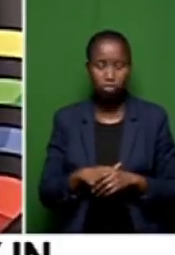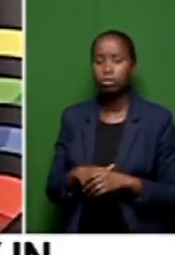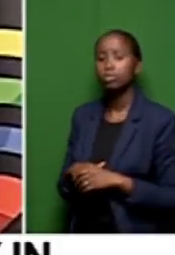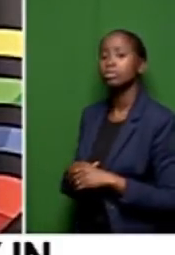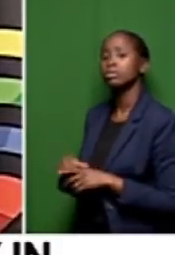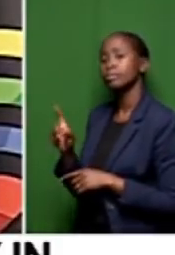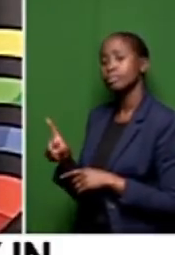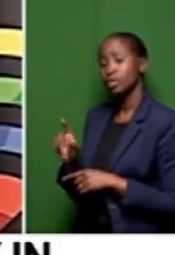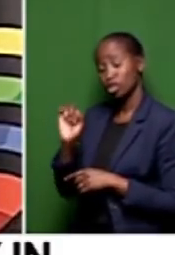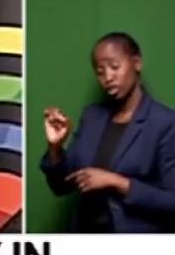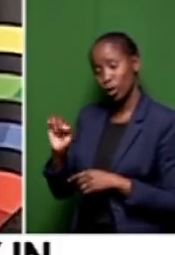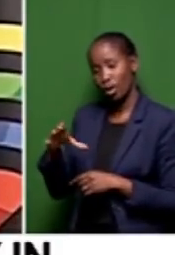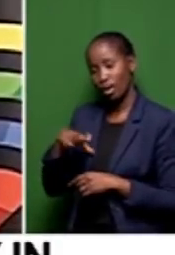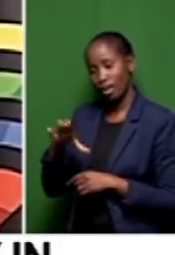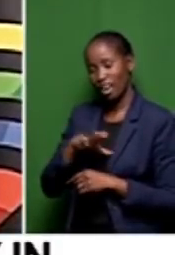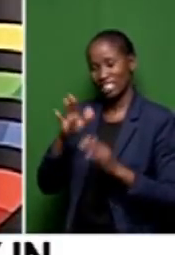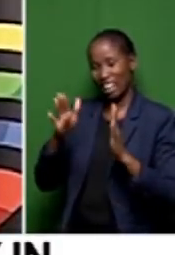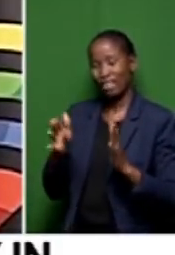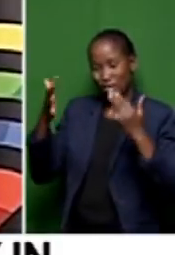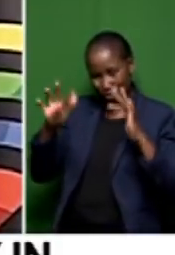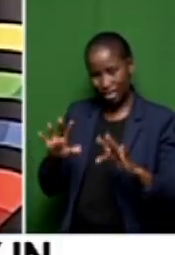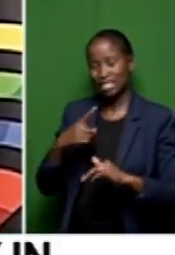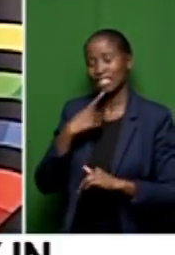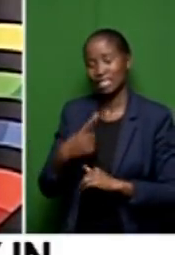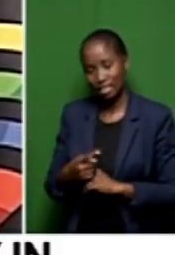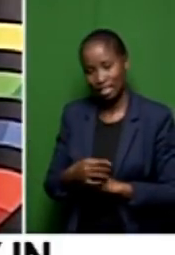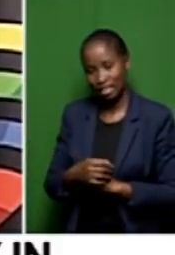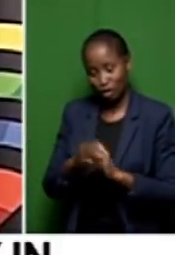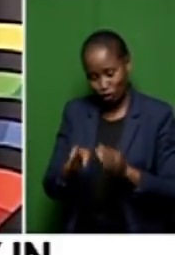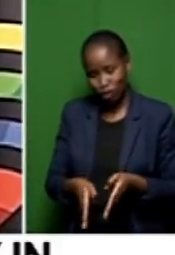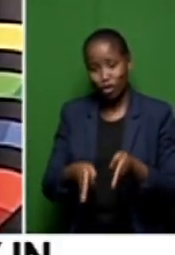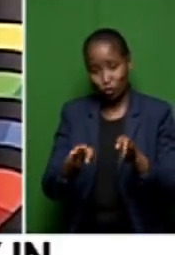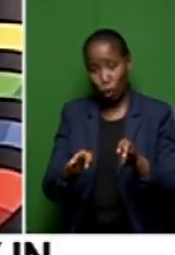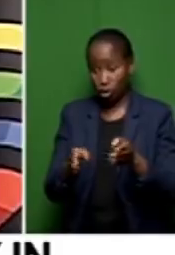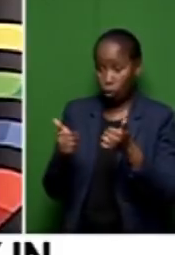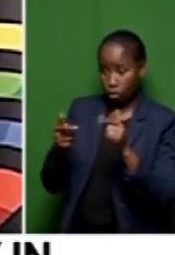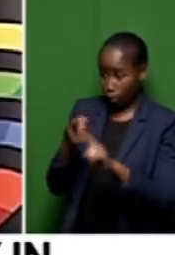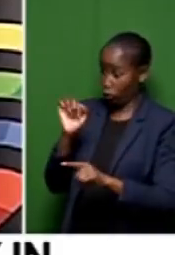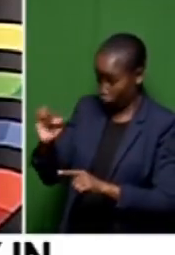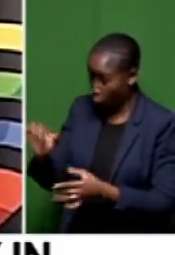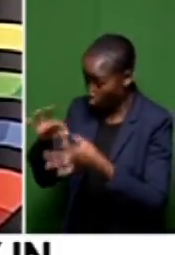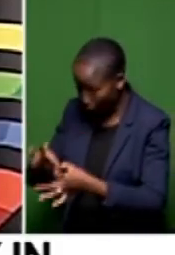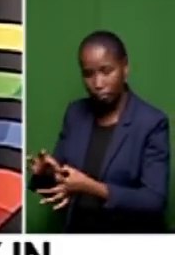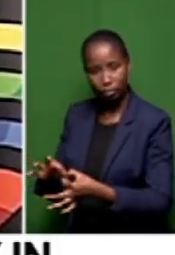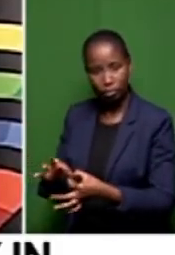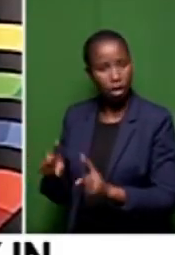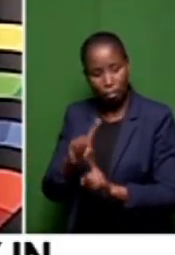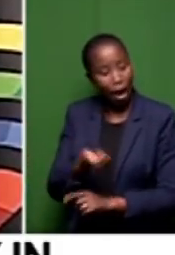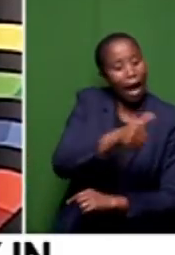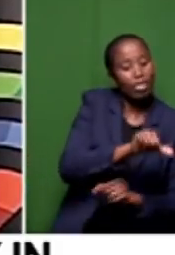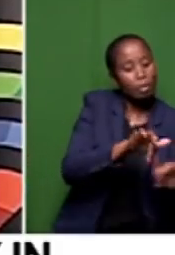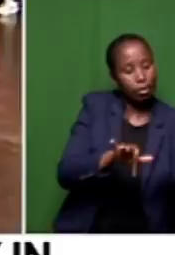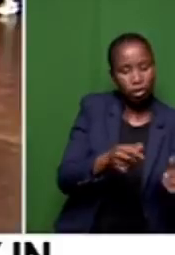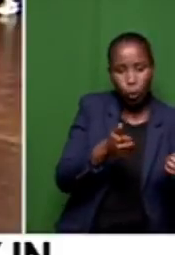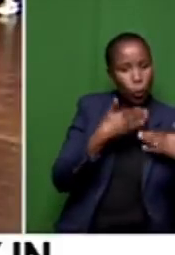One of your councillors, fellow councillors, just said the roads are good where you live, but they're not so good where other citizens